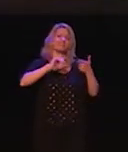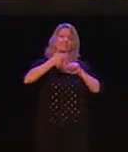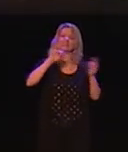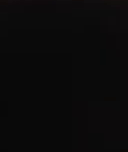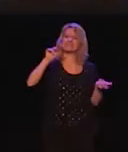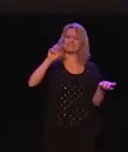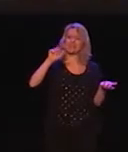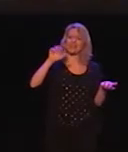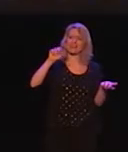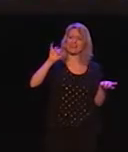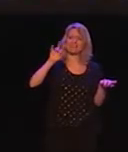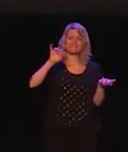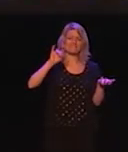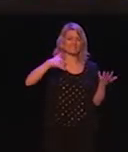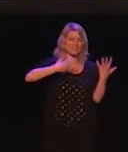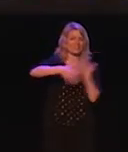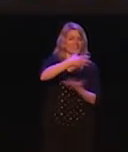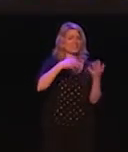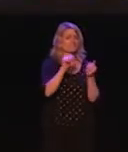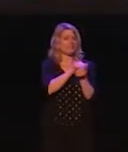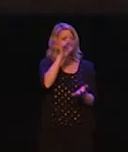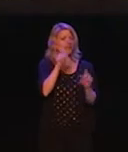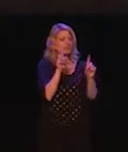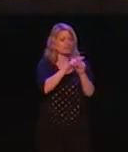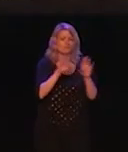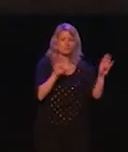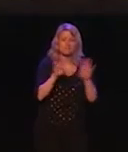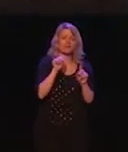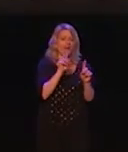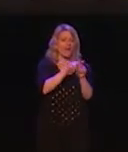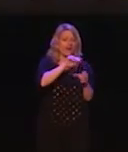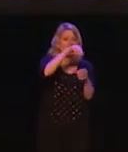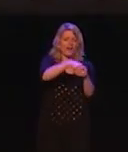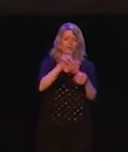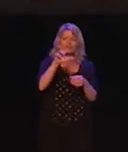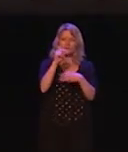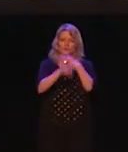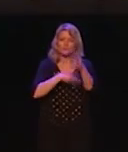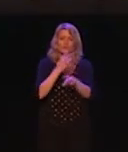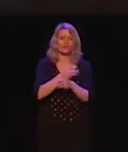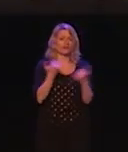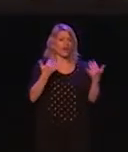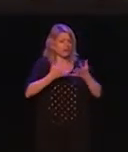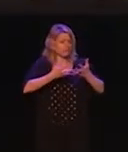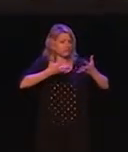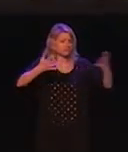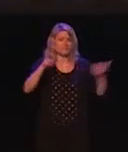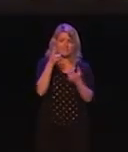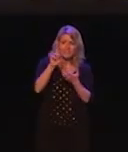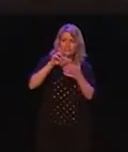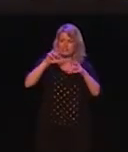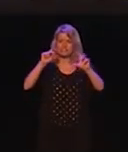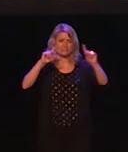Part of why an avatar is so important is because it allows for interactivity. You can assign various behaviors. You can have